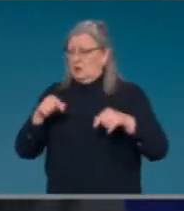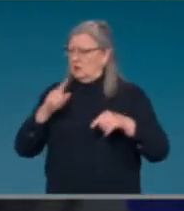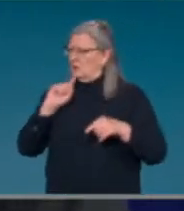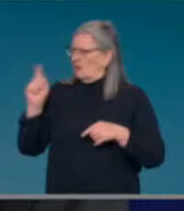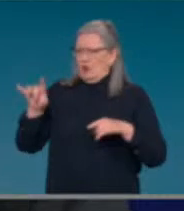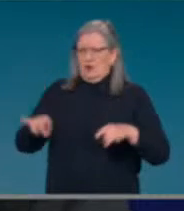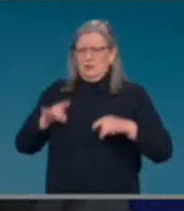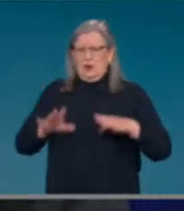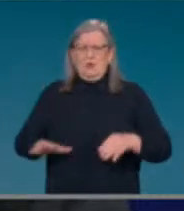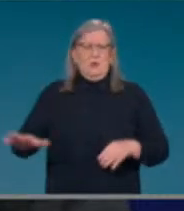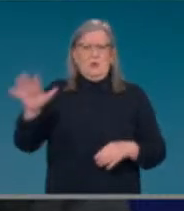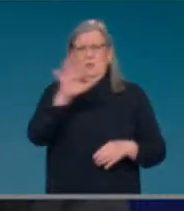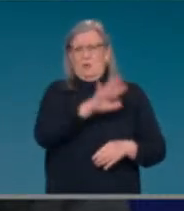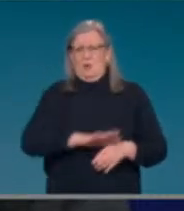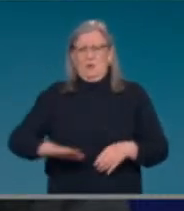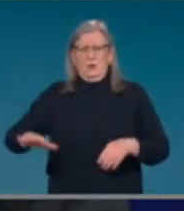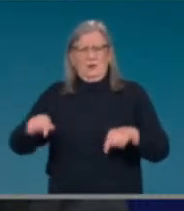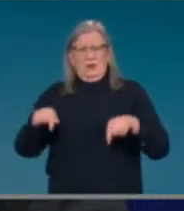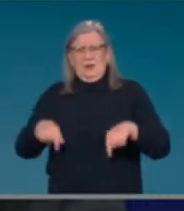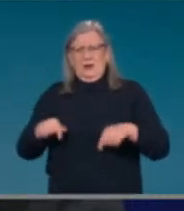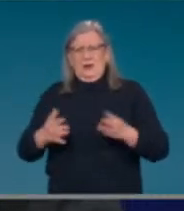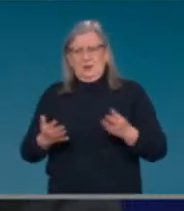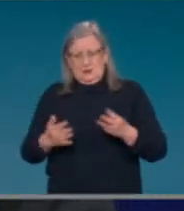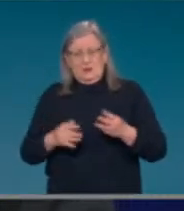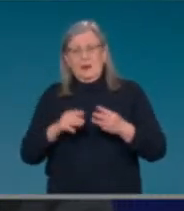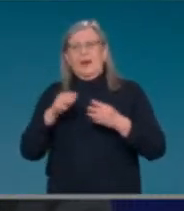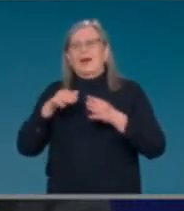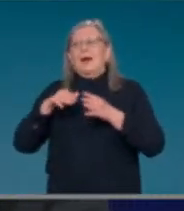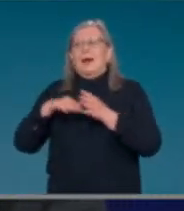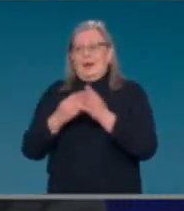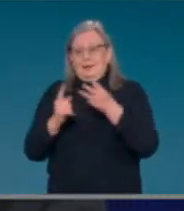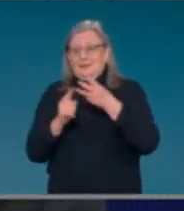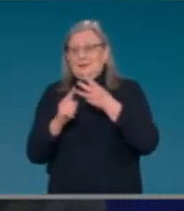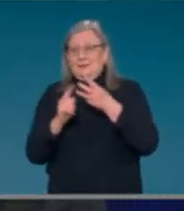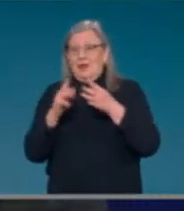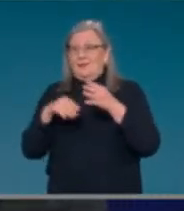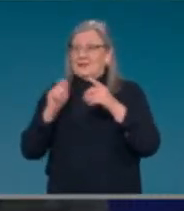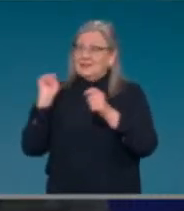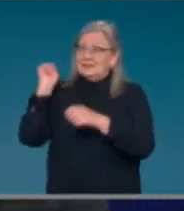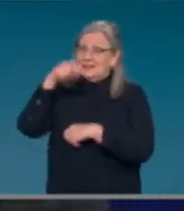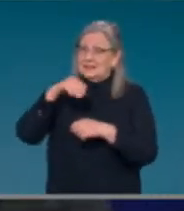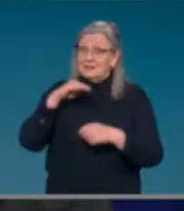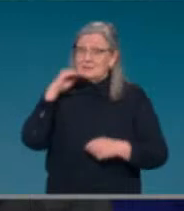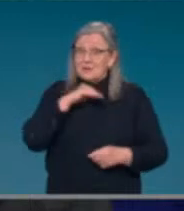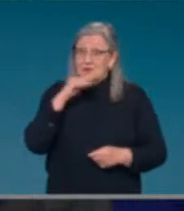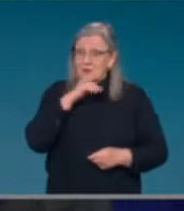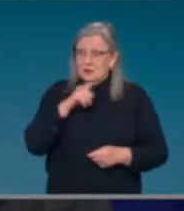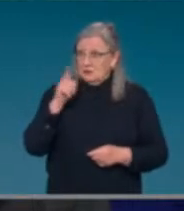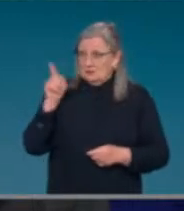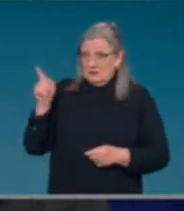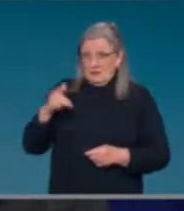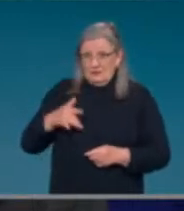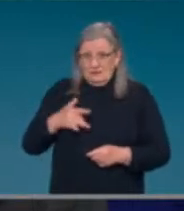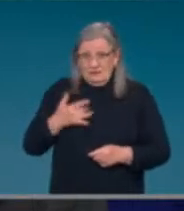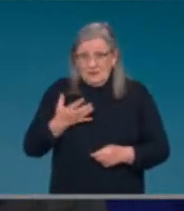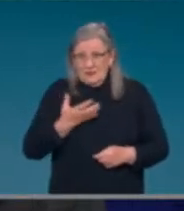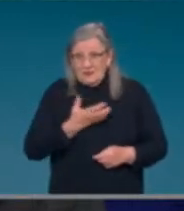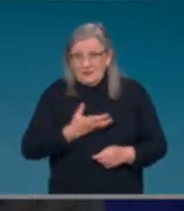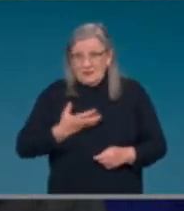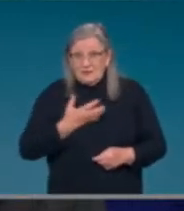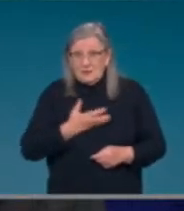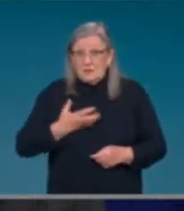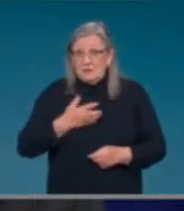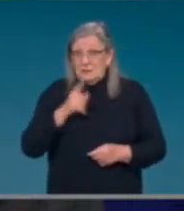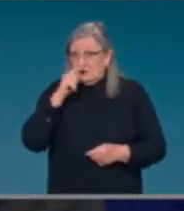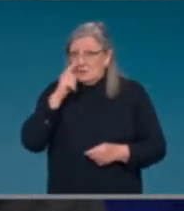tennis, I know everyone wants to know about the tennis stars. Are you comfortable with unvaccinated tennis stars coming to Australia if they complete two